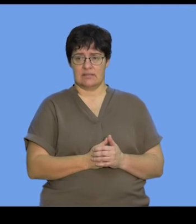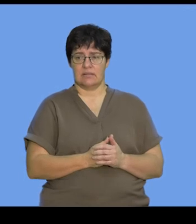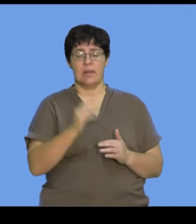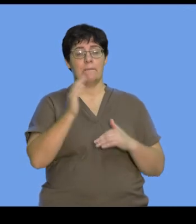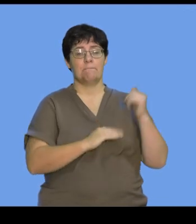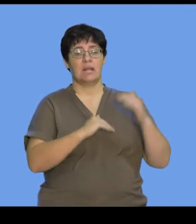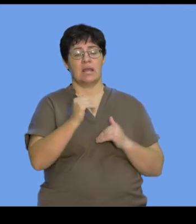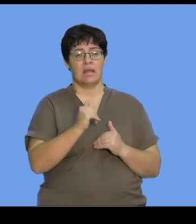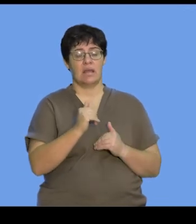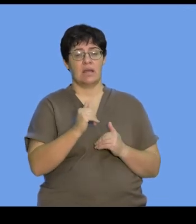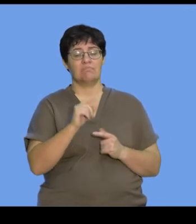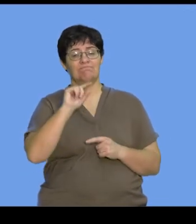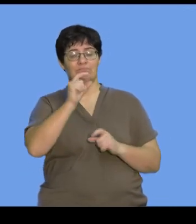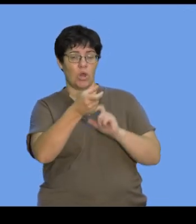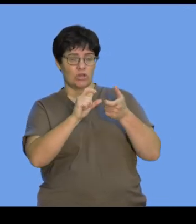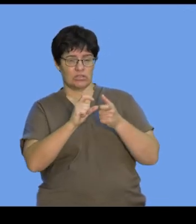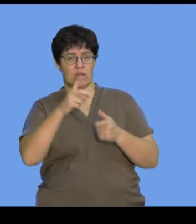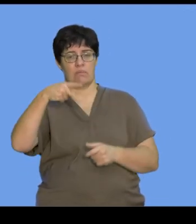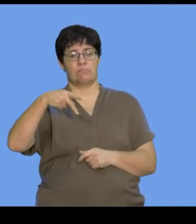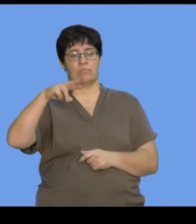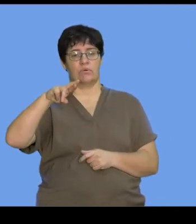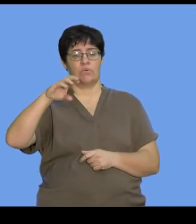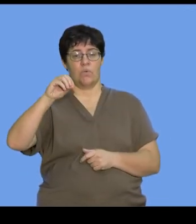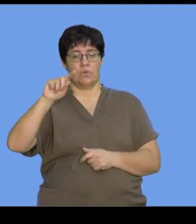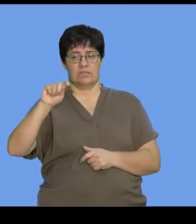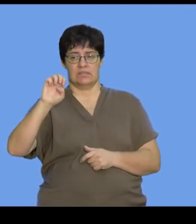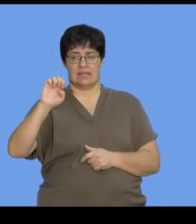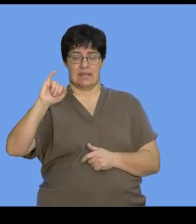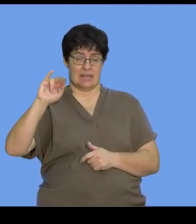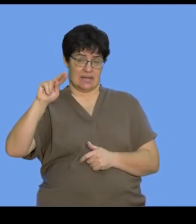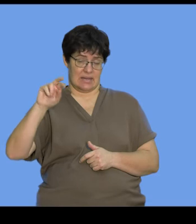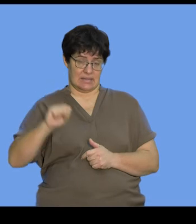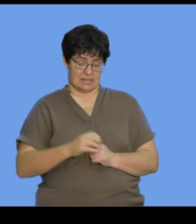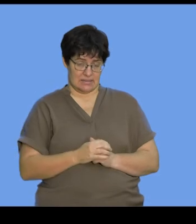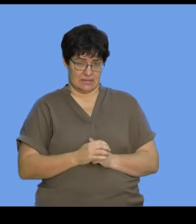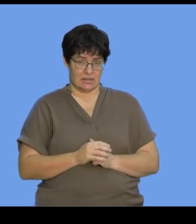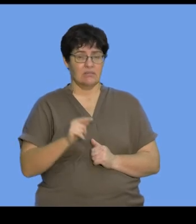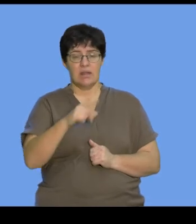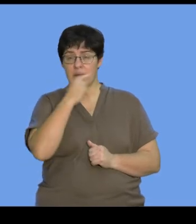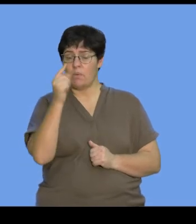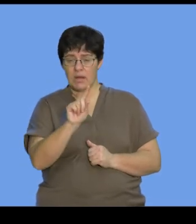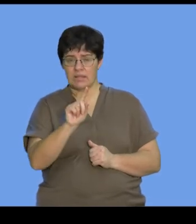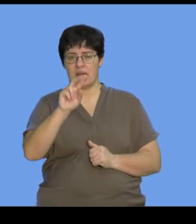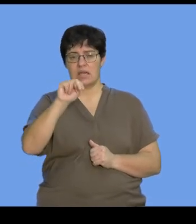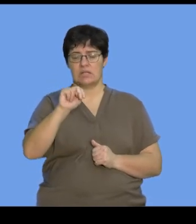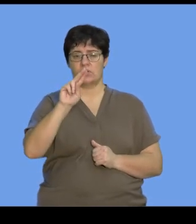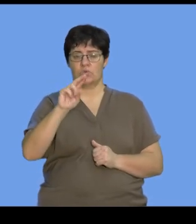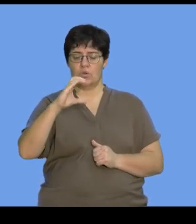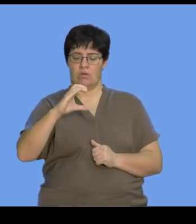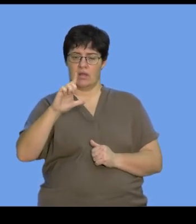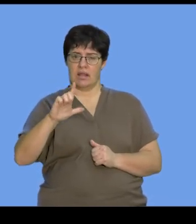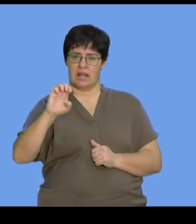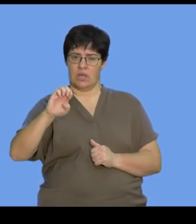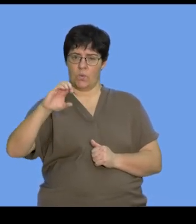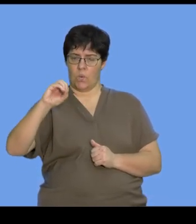The building blocks of proteins. Guys, we've discussed that the building blocks of DNA are called nucleotides. And as we get